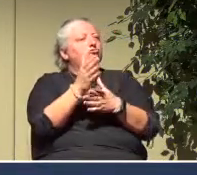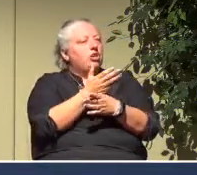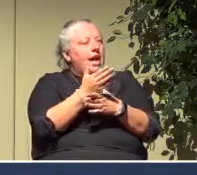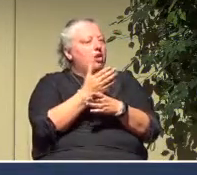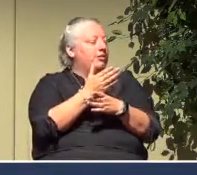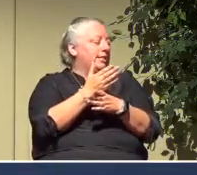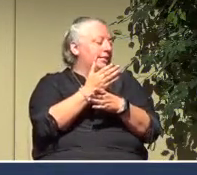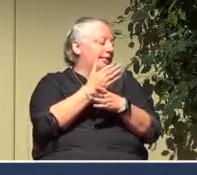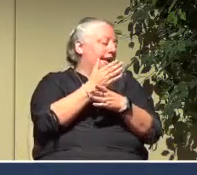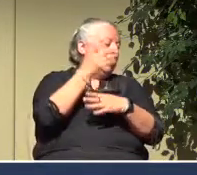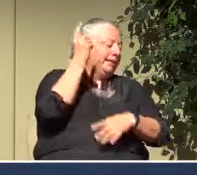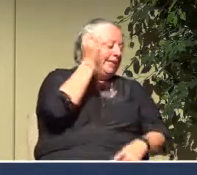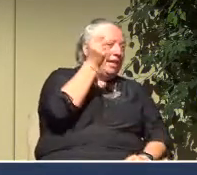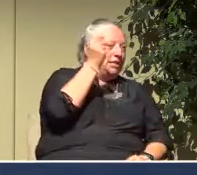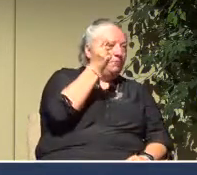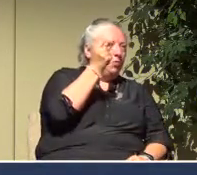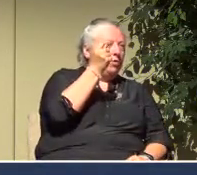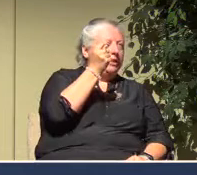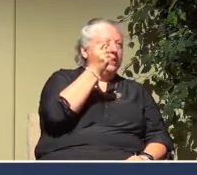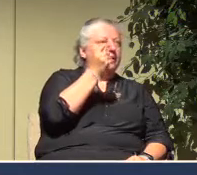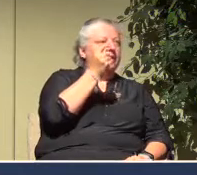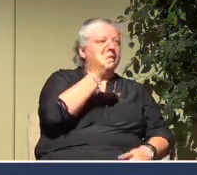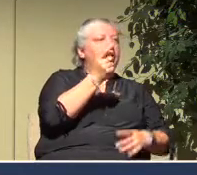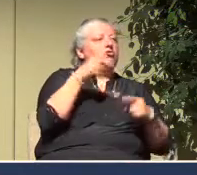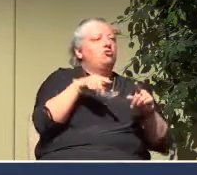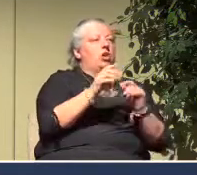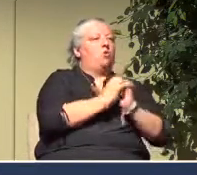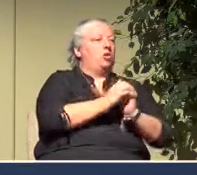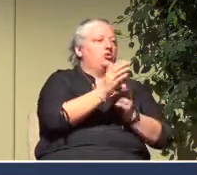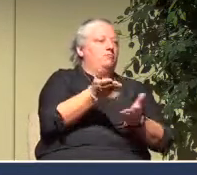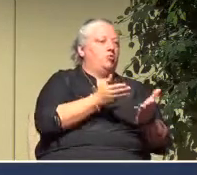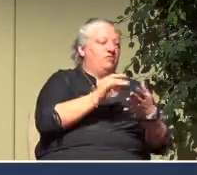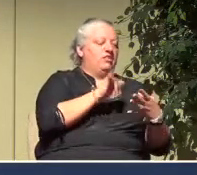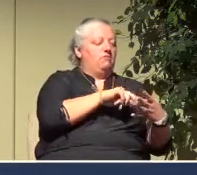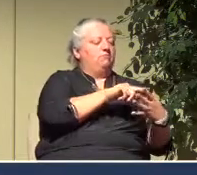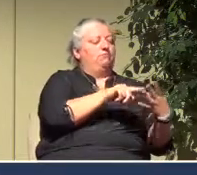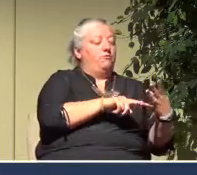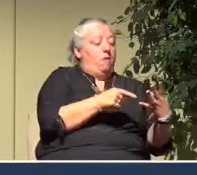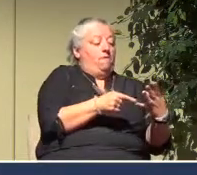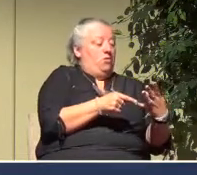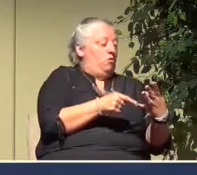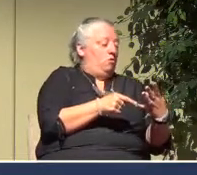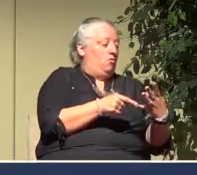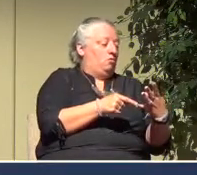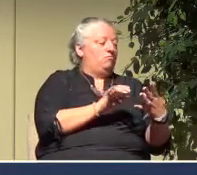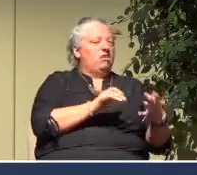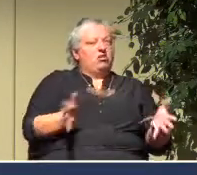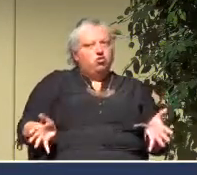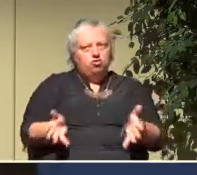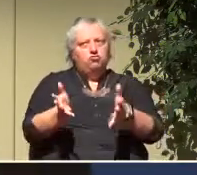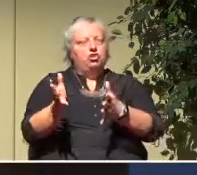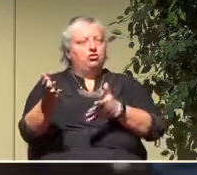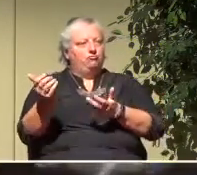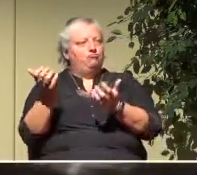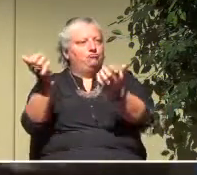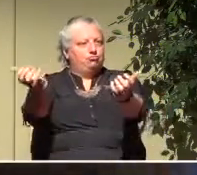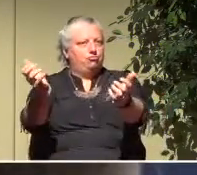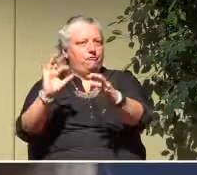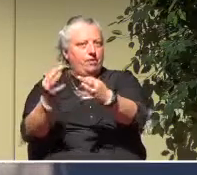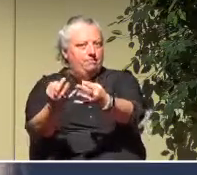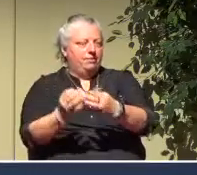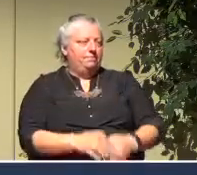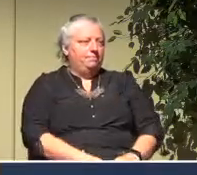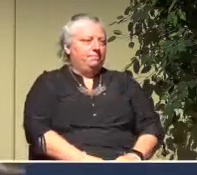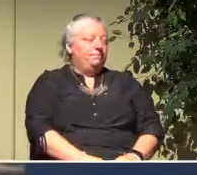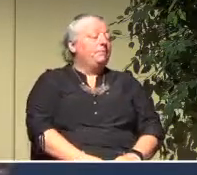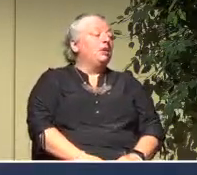of testimonies and stories in our worship services that can encourage the congregation. Now, two